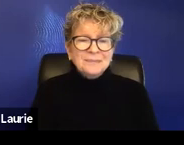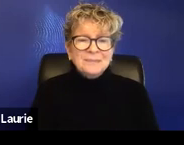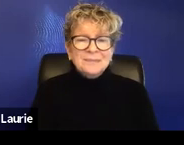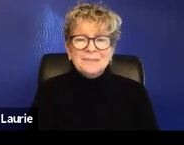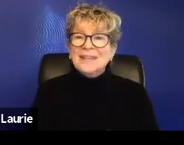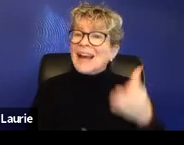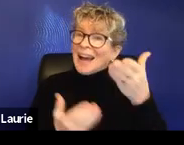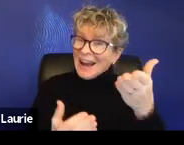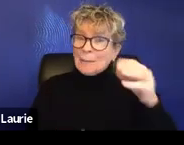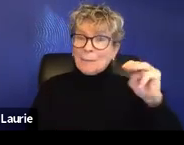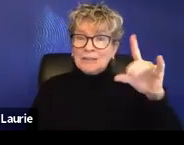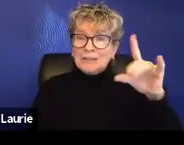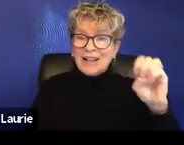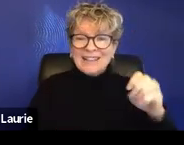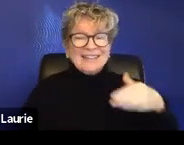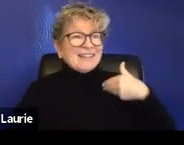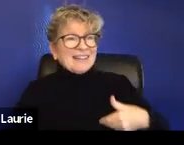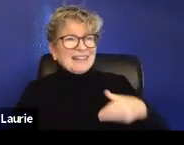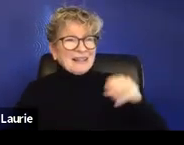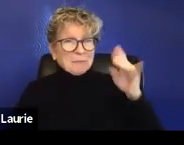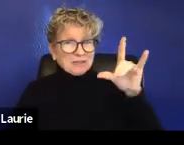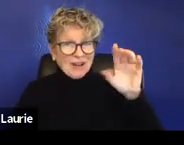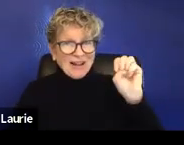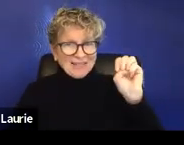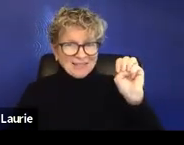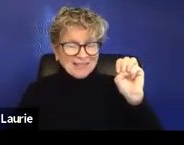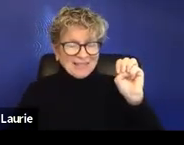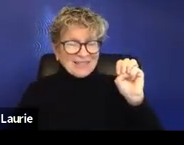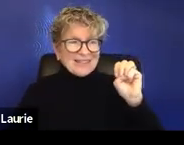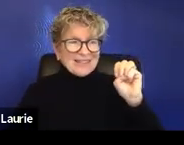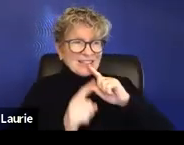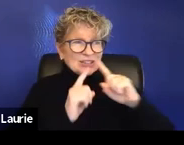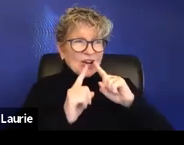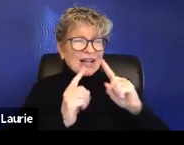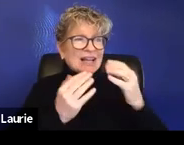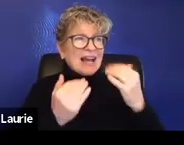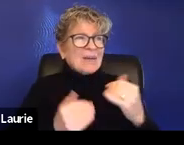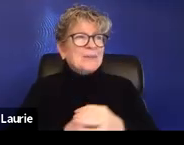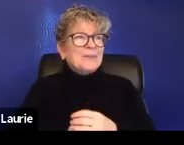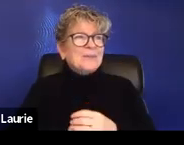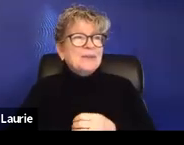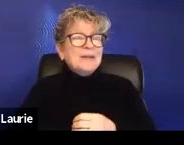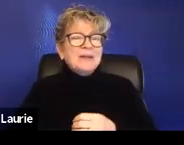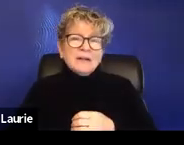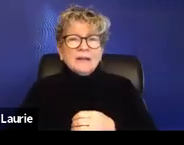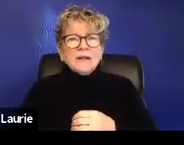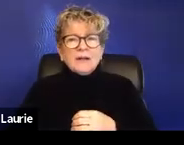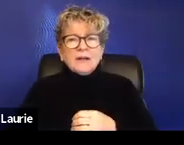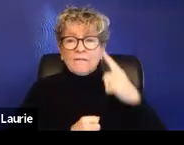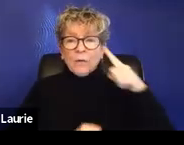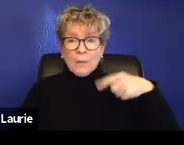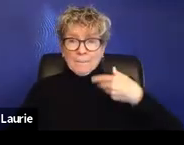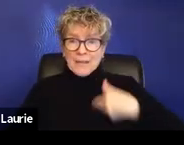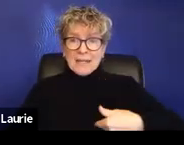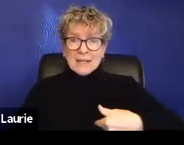Yes, Michelle, this is Michelle talking. Um, so, uh, I mean, just really simply for me and